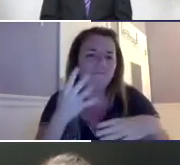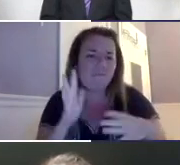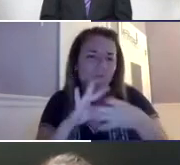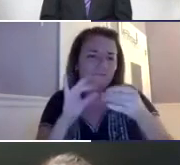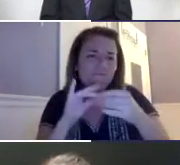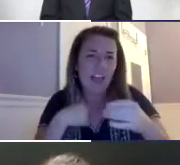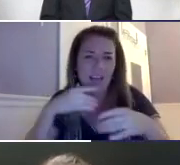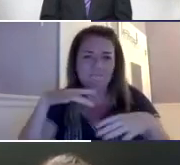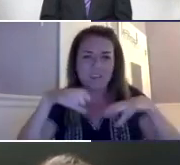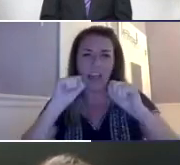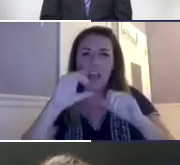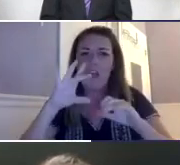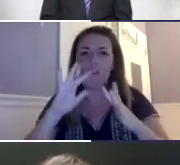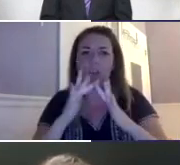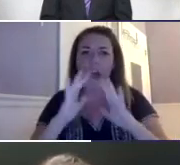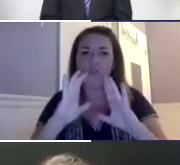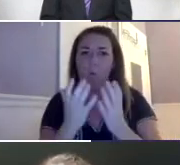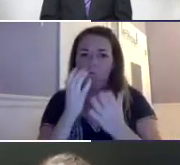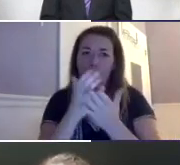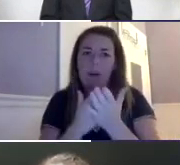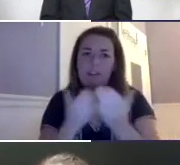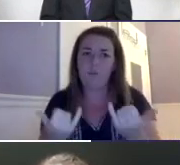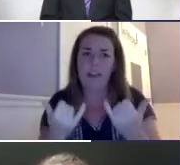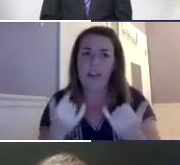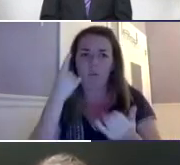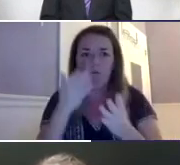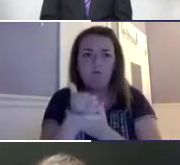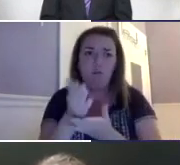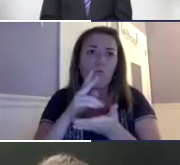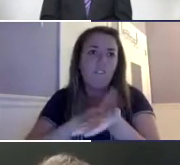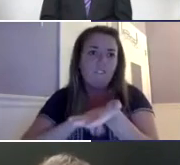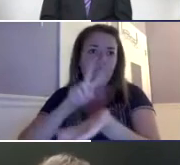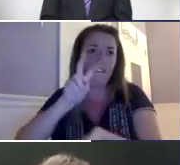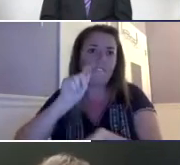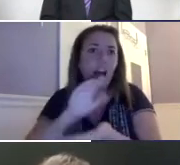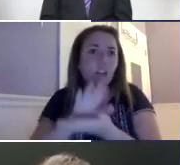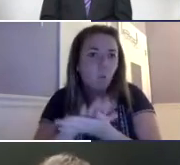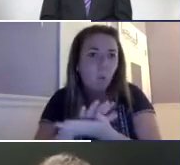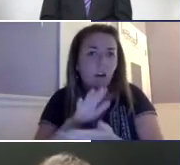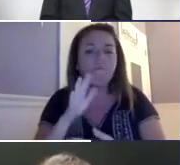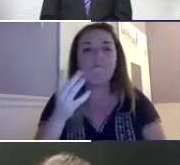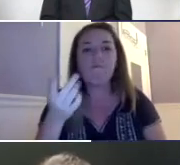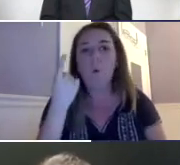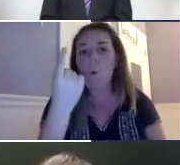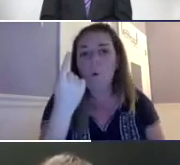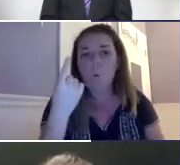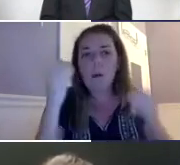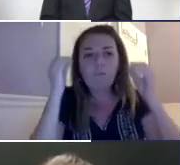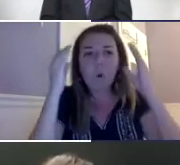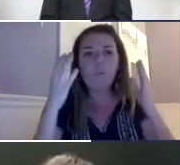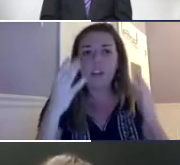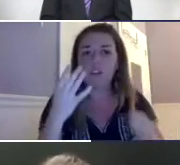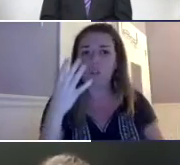I think maybe a few weeks ago, I, as I mentioned, I'm taking online courses right now and that's through the